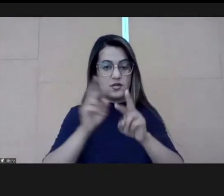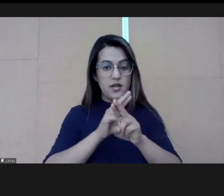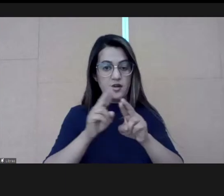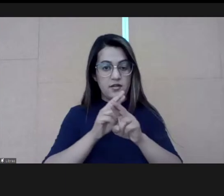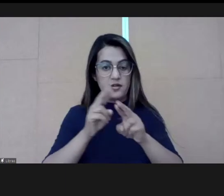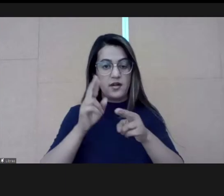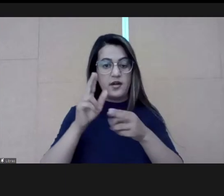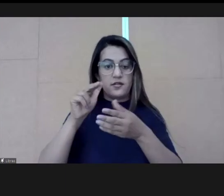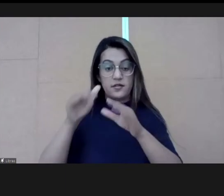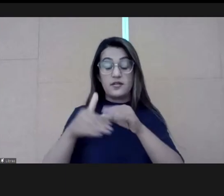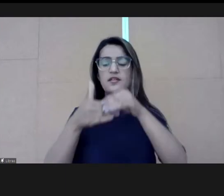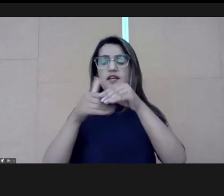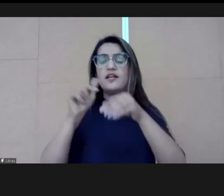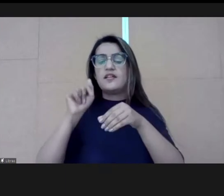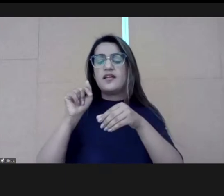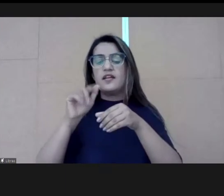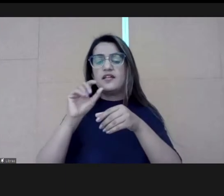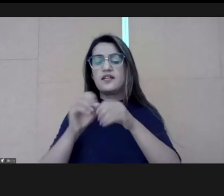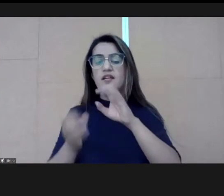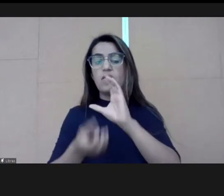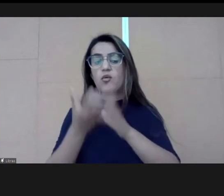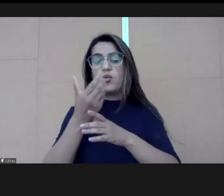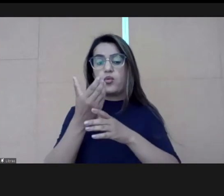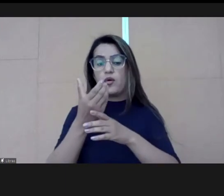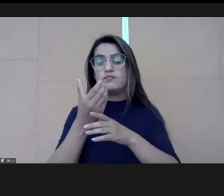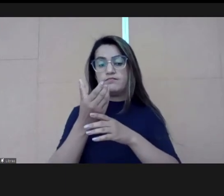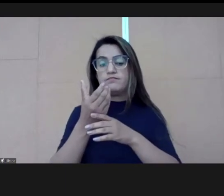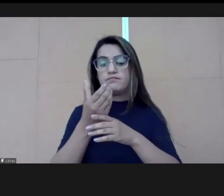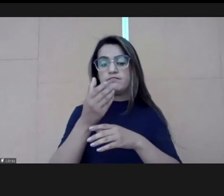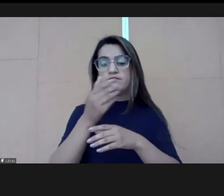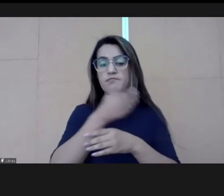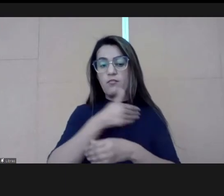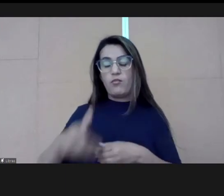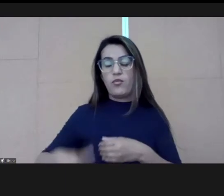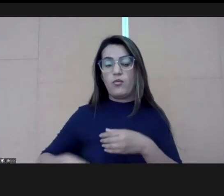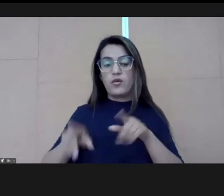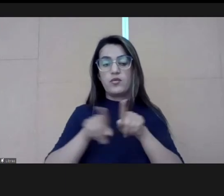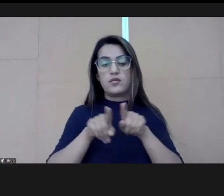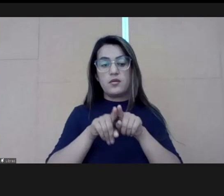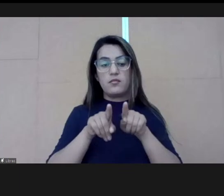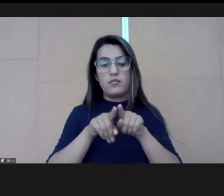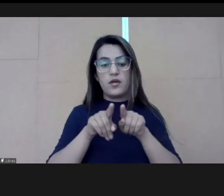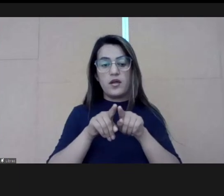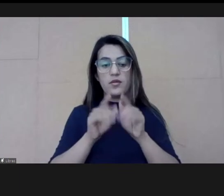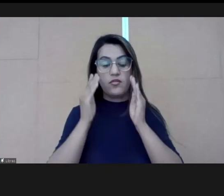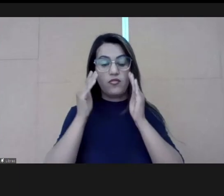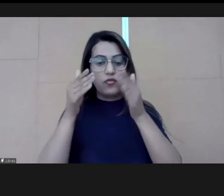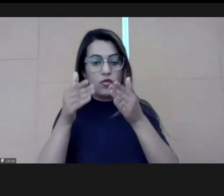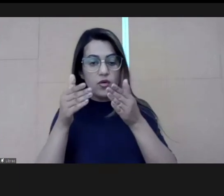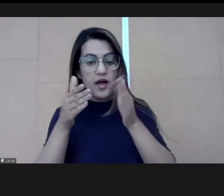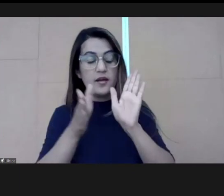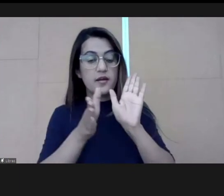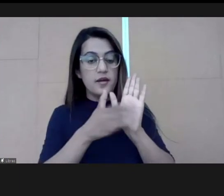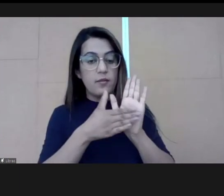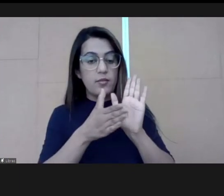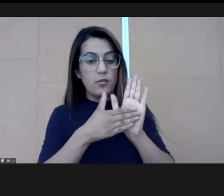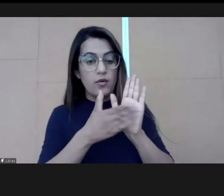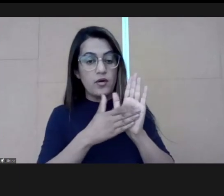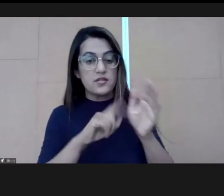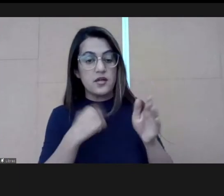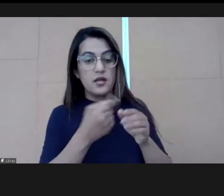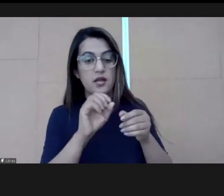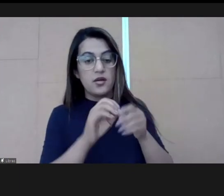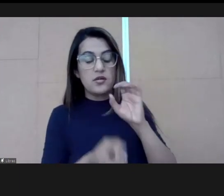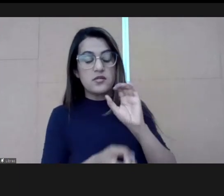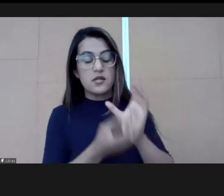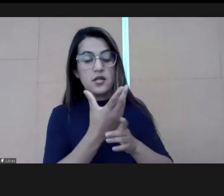Who is this leader? What kind of value does it generate? But